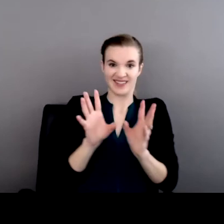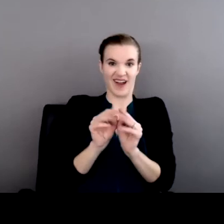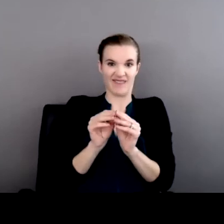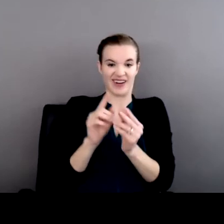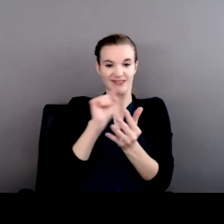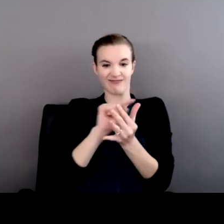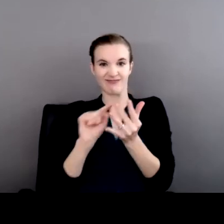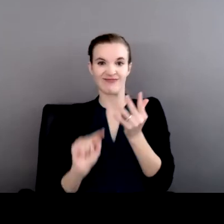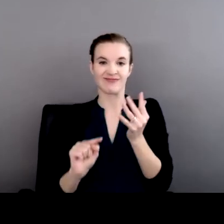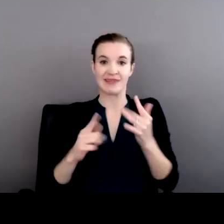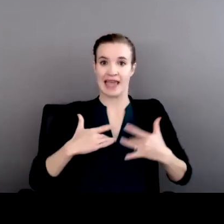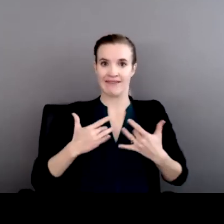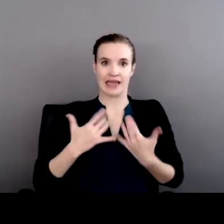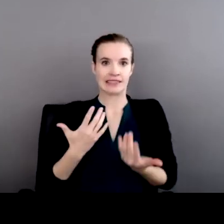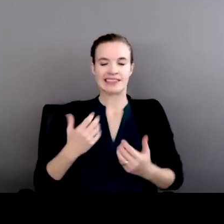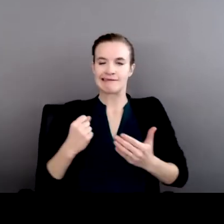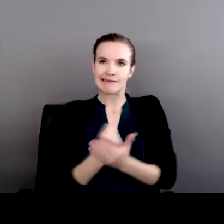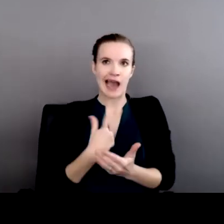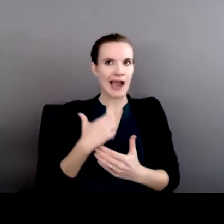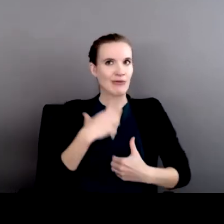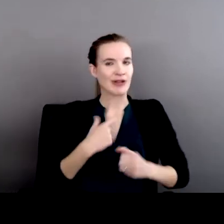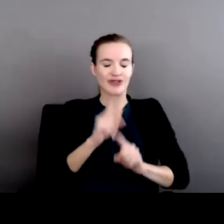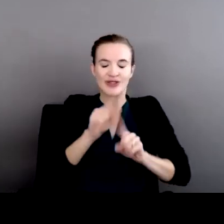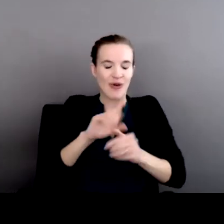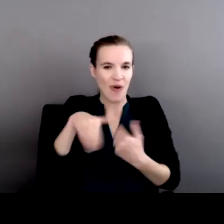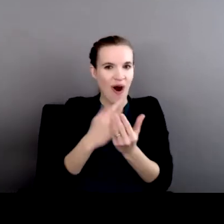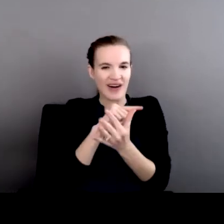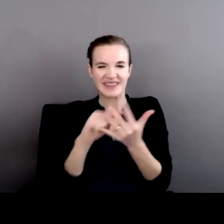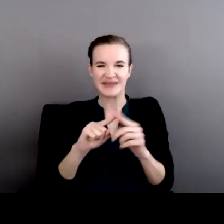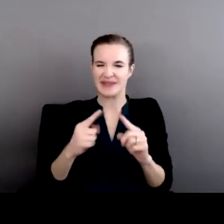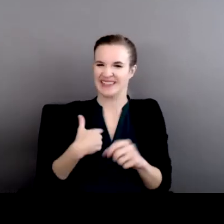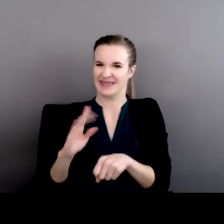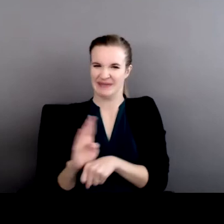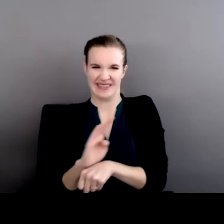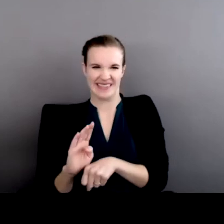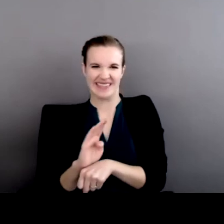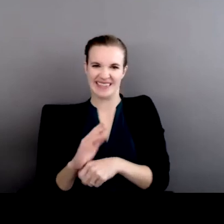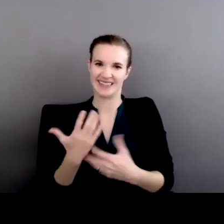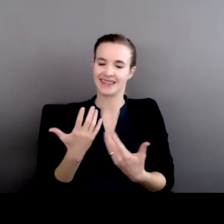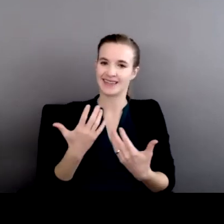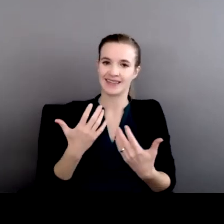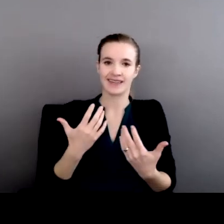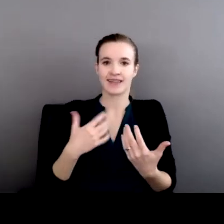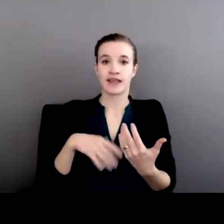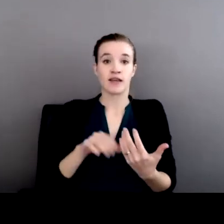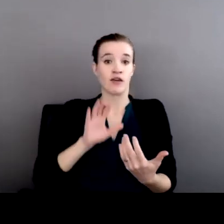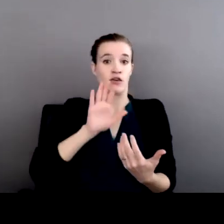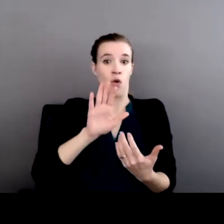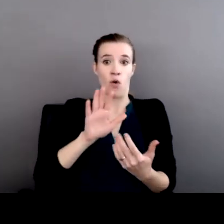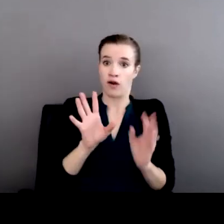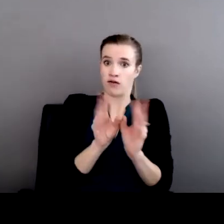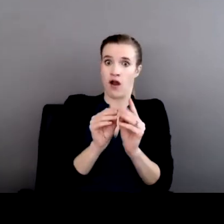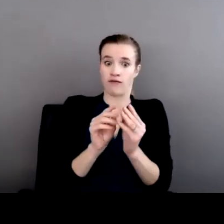If I weren't so busy, I would try to attend every single session. It's an incredibly powerful lineup. And I want to